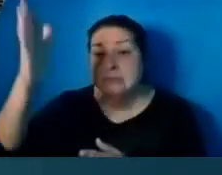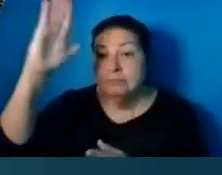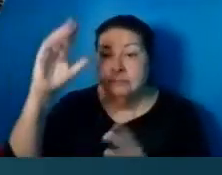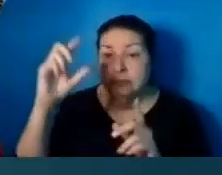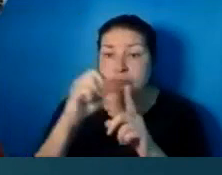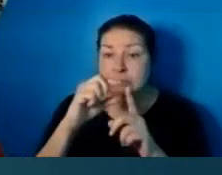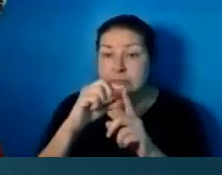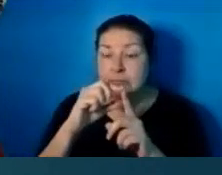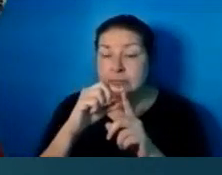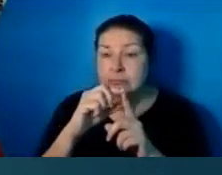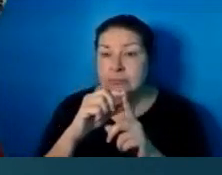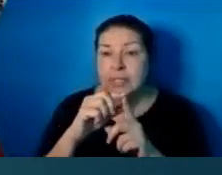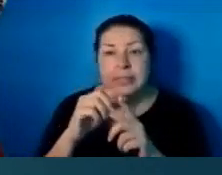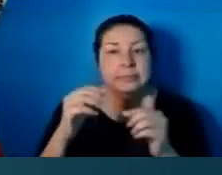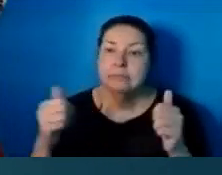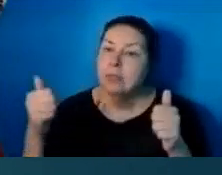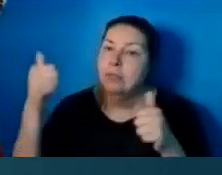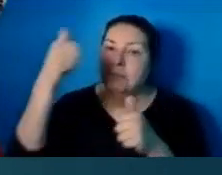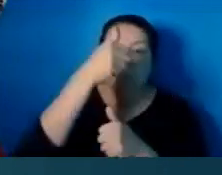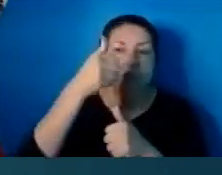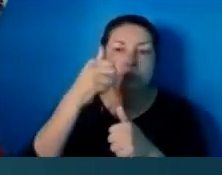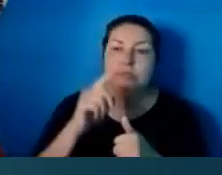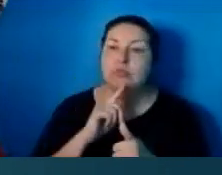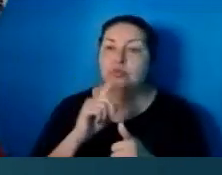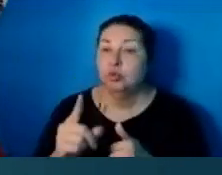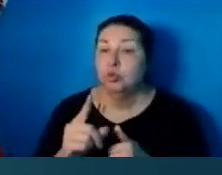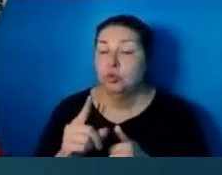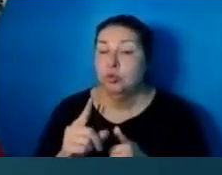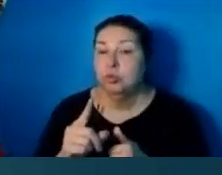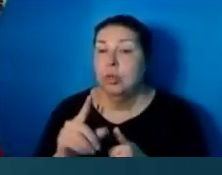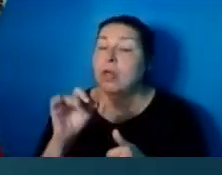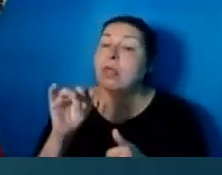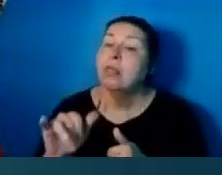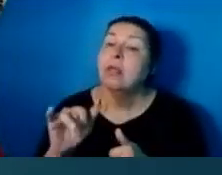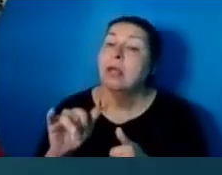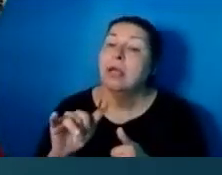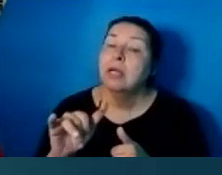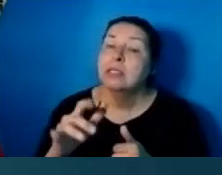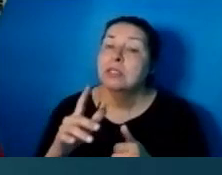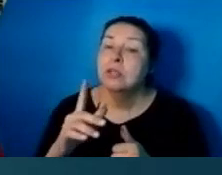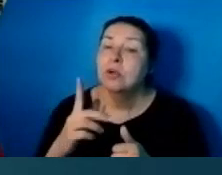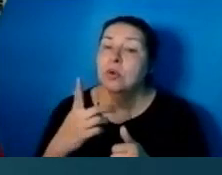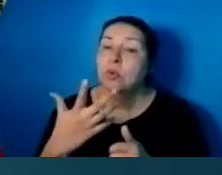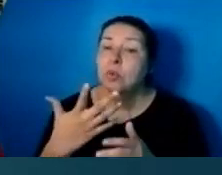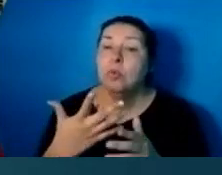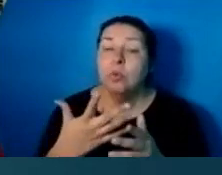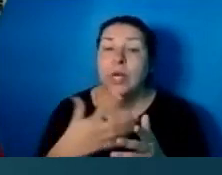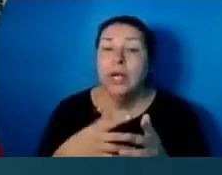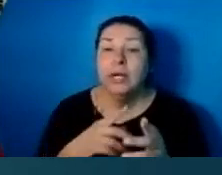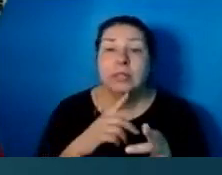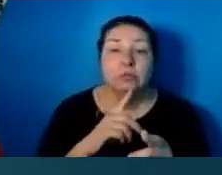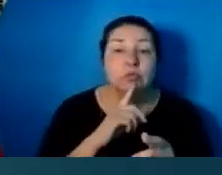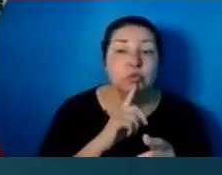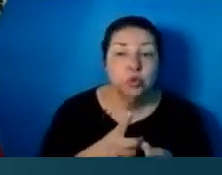is the ultimate truth. This is where, you know, the rubber meets the road. This is what